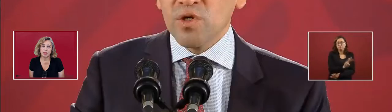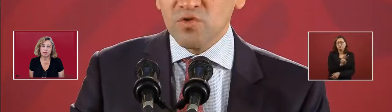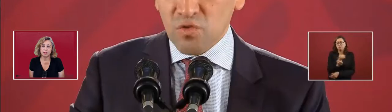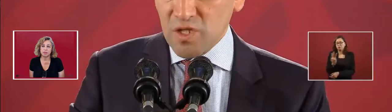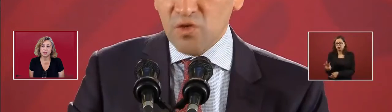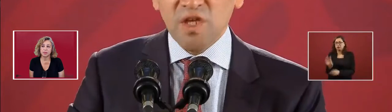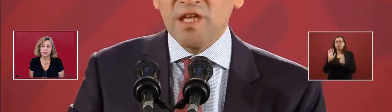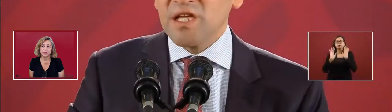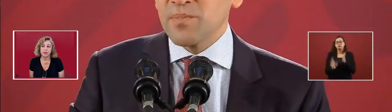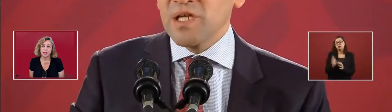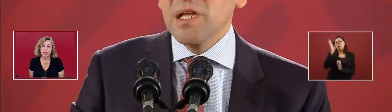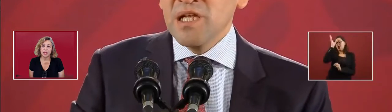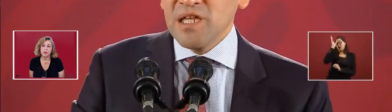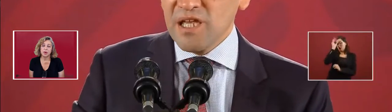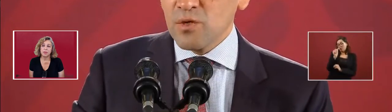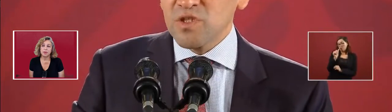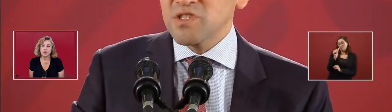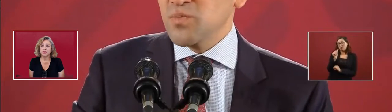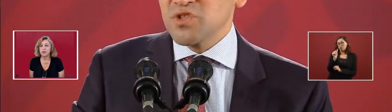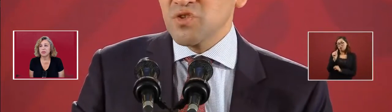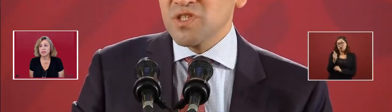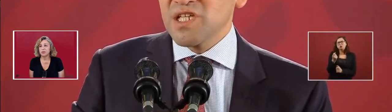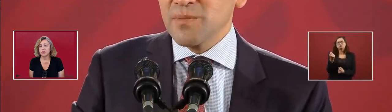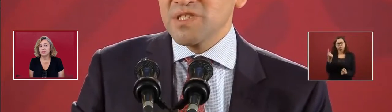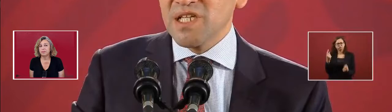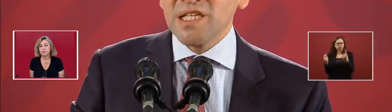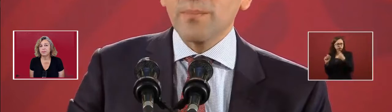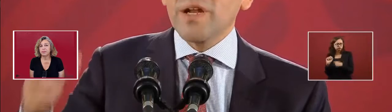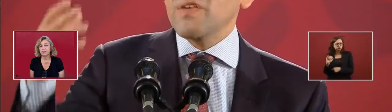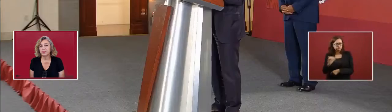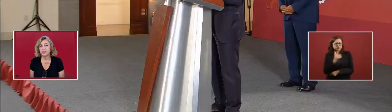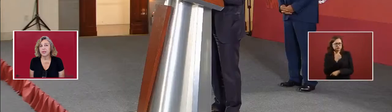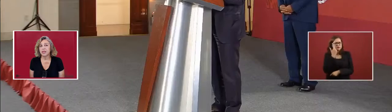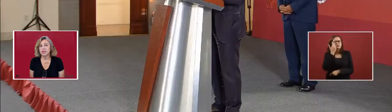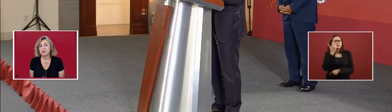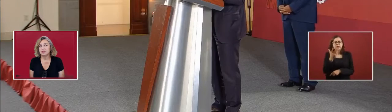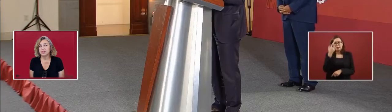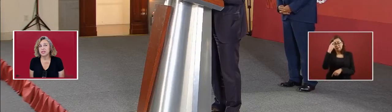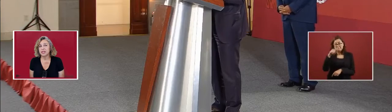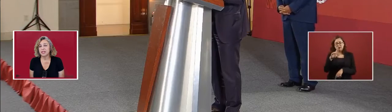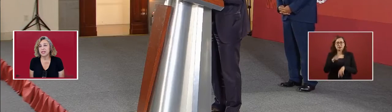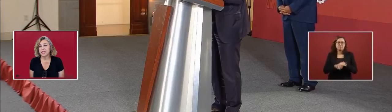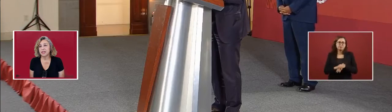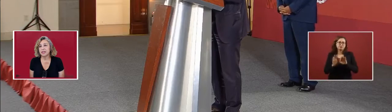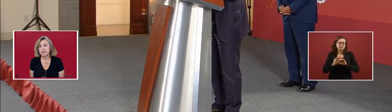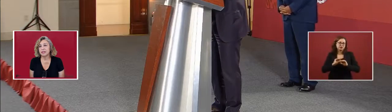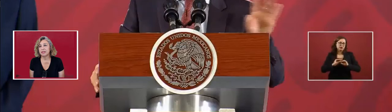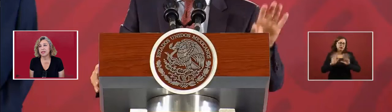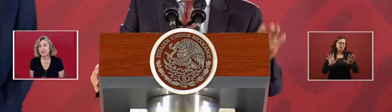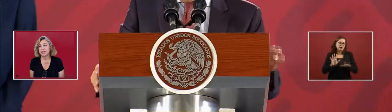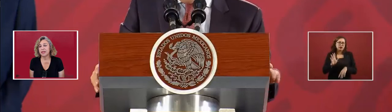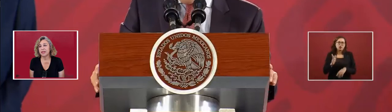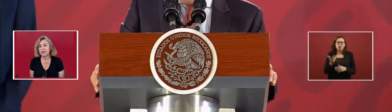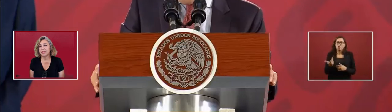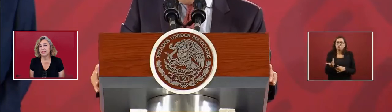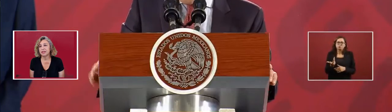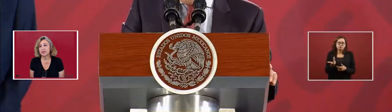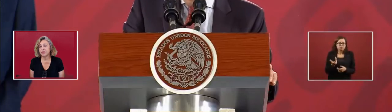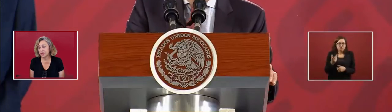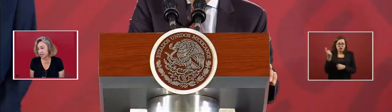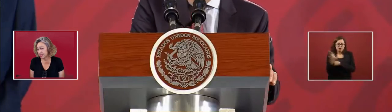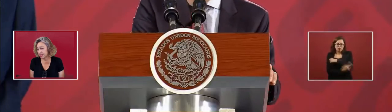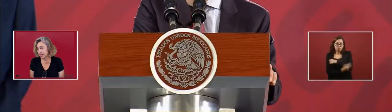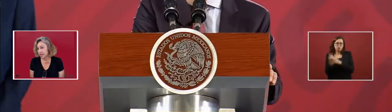digital platforms. And we're coming to agreements with them to facilitate that they can